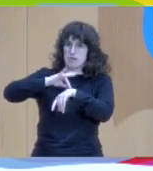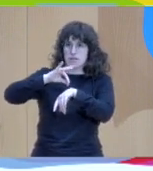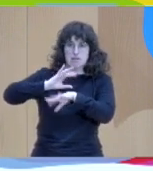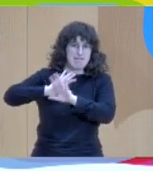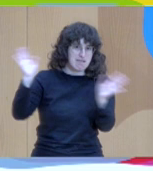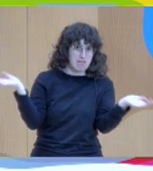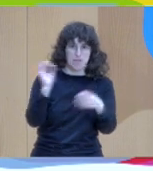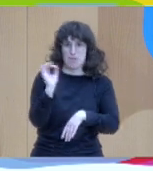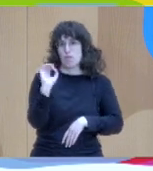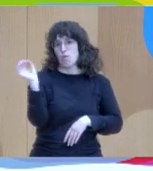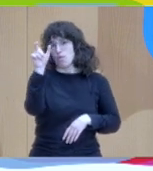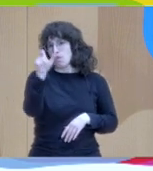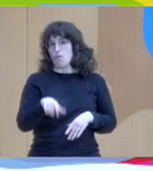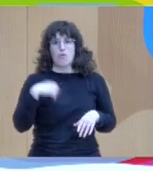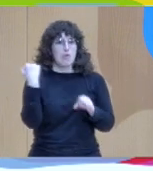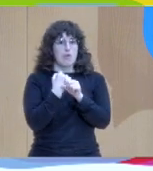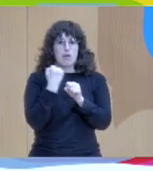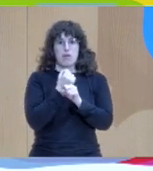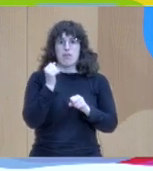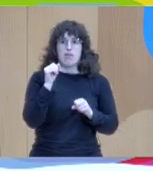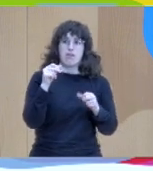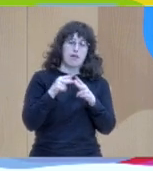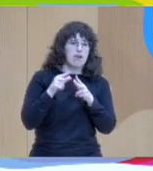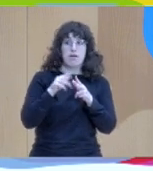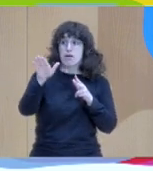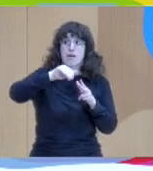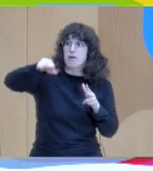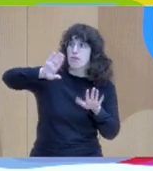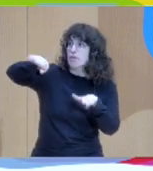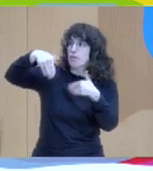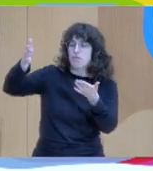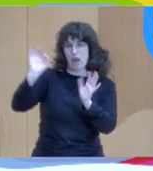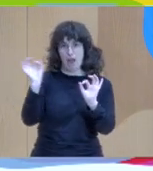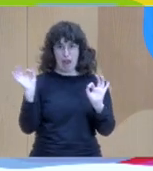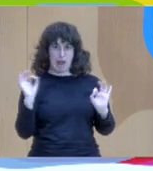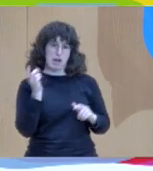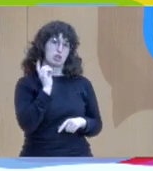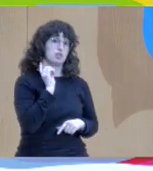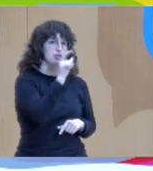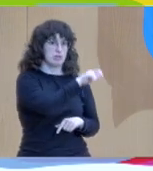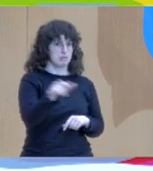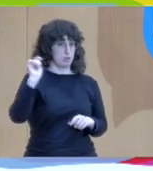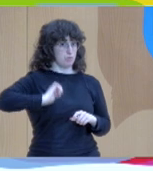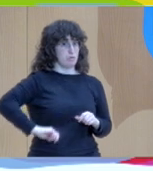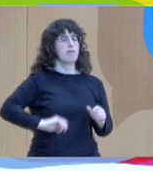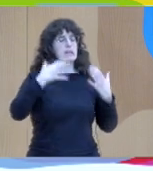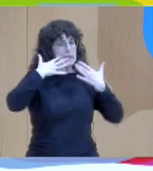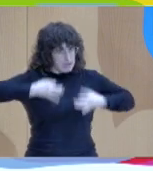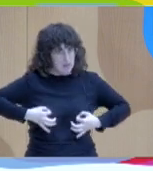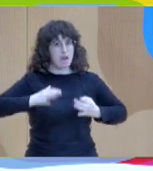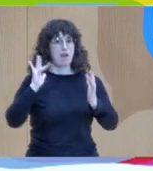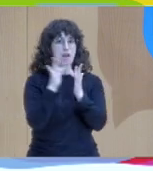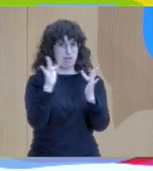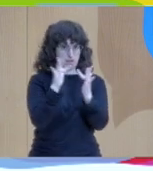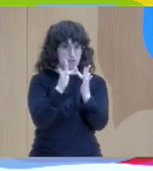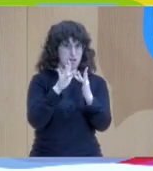and it would be their relationships that they anticipate. We separated talking and listening and we were